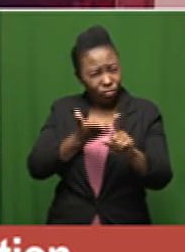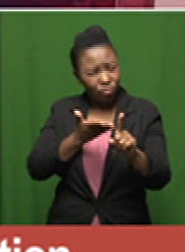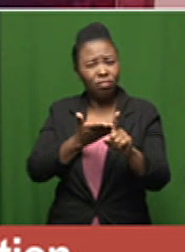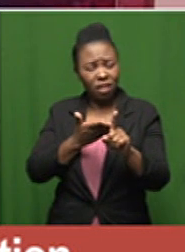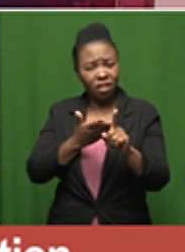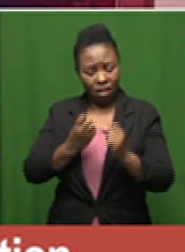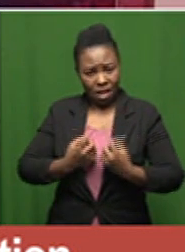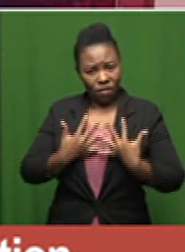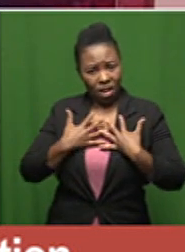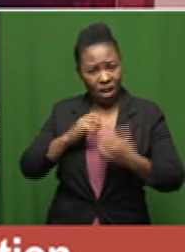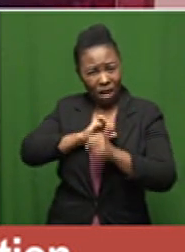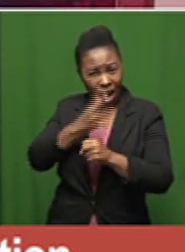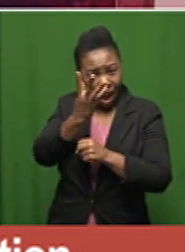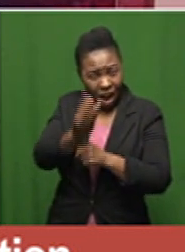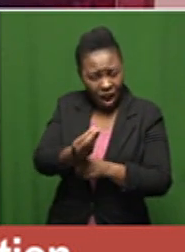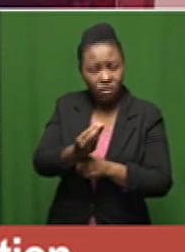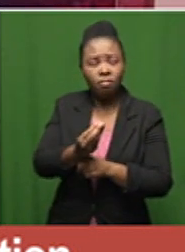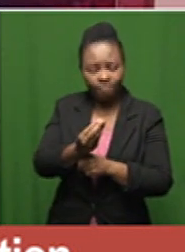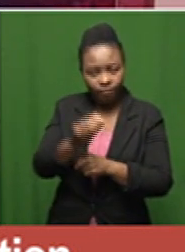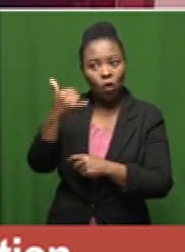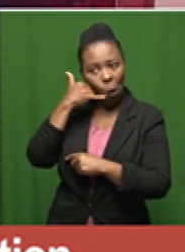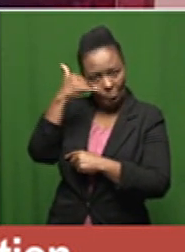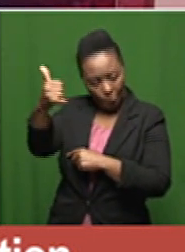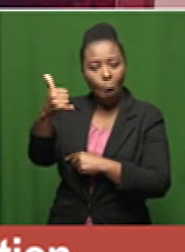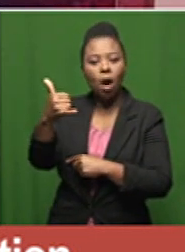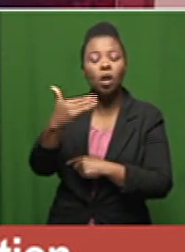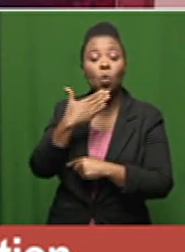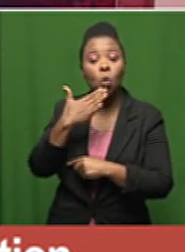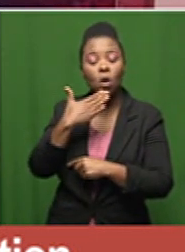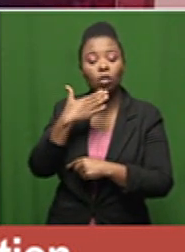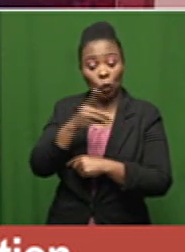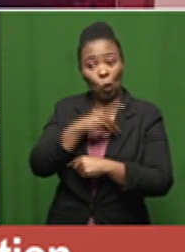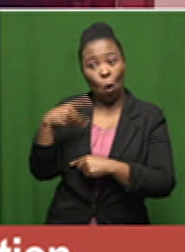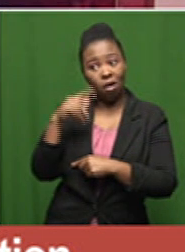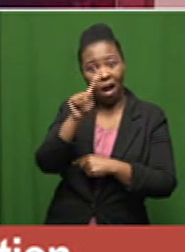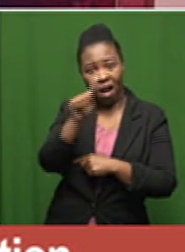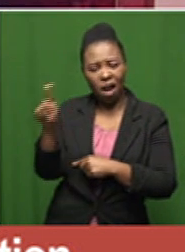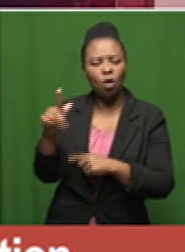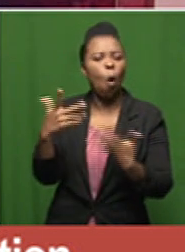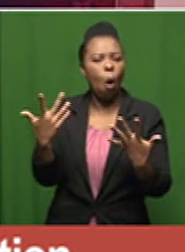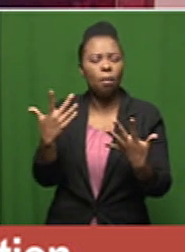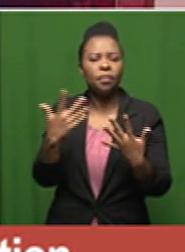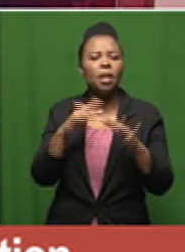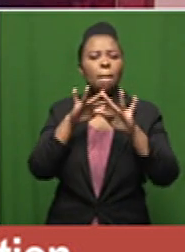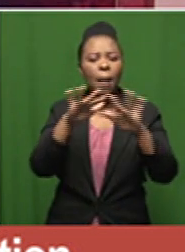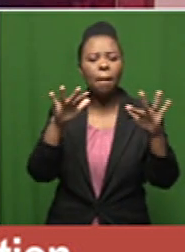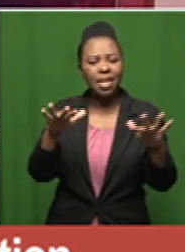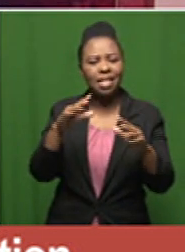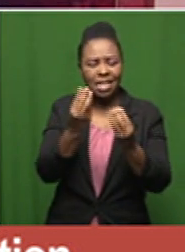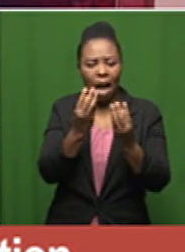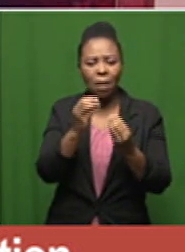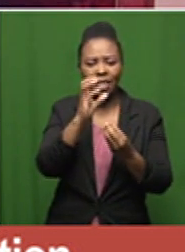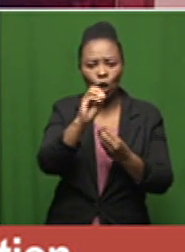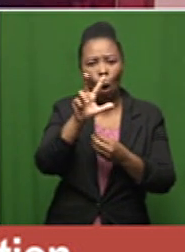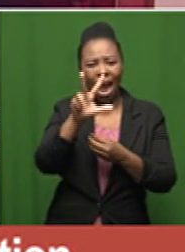virus you may be infected with call ahead to seek medical help from your health care provider or use the public hotline 0800